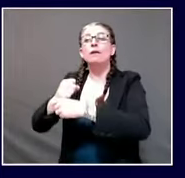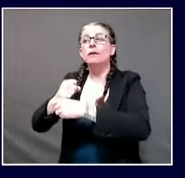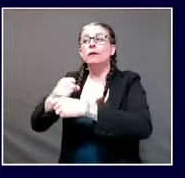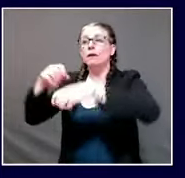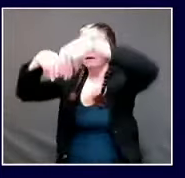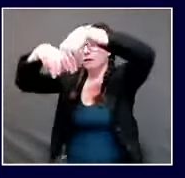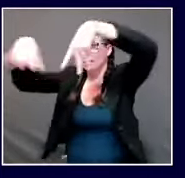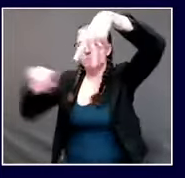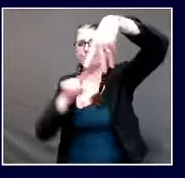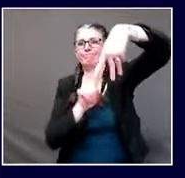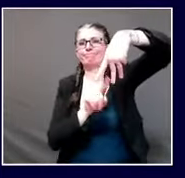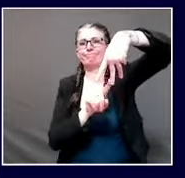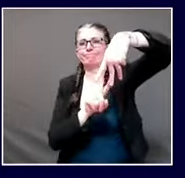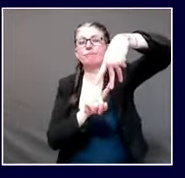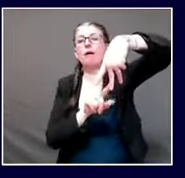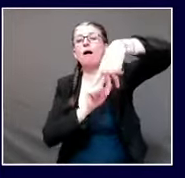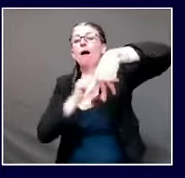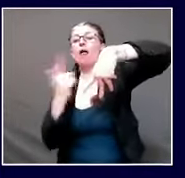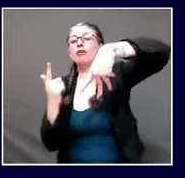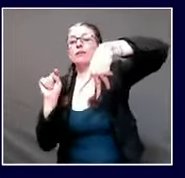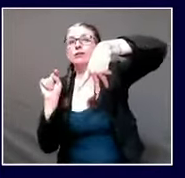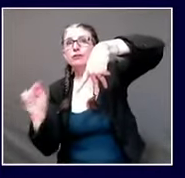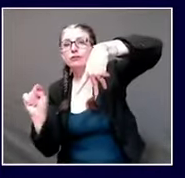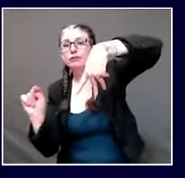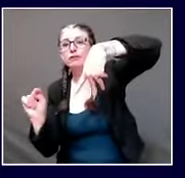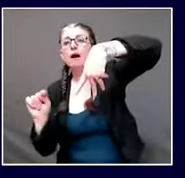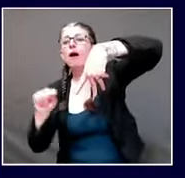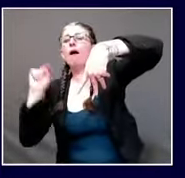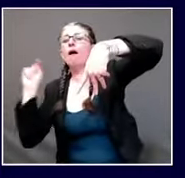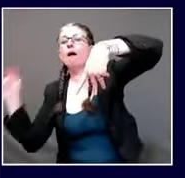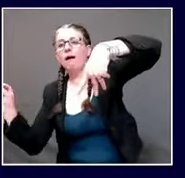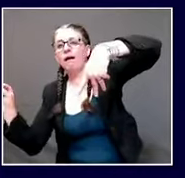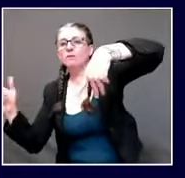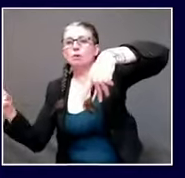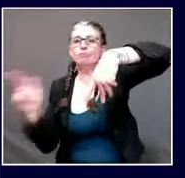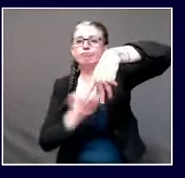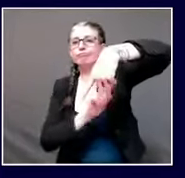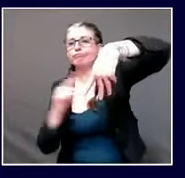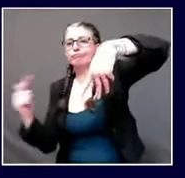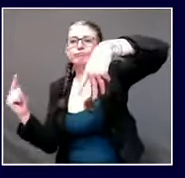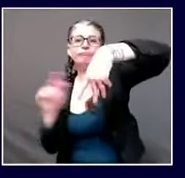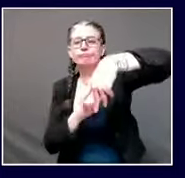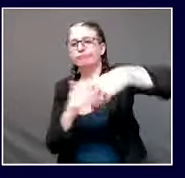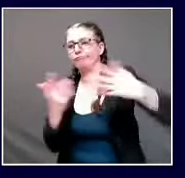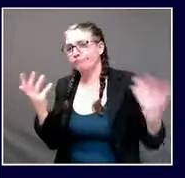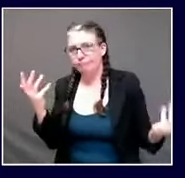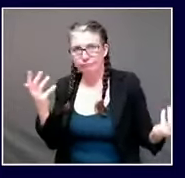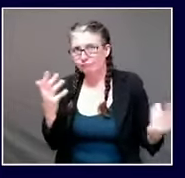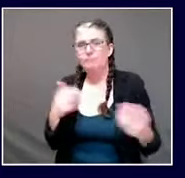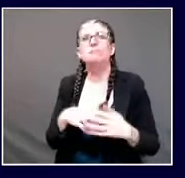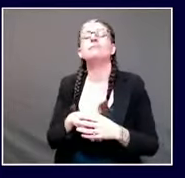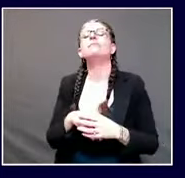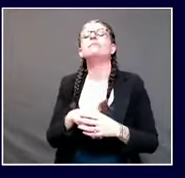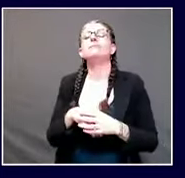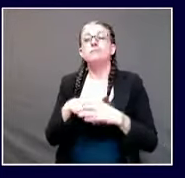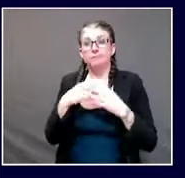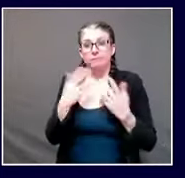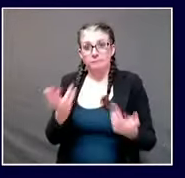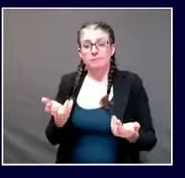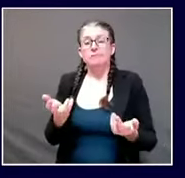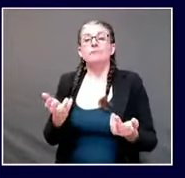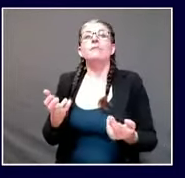vaccine changes every year around february scientists take a look at what's circulating in the southern hemisphere